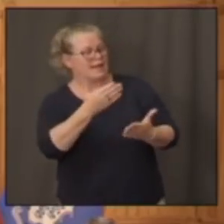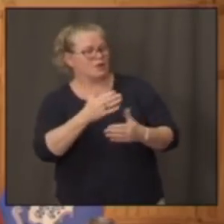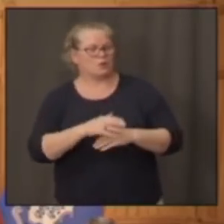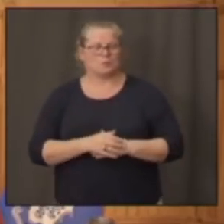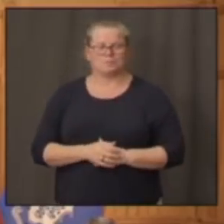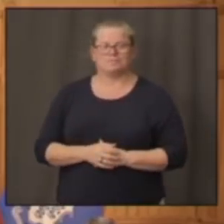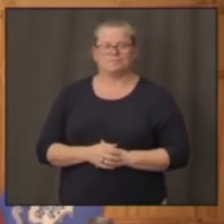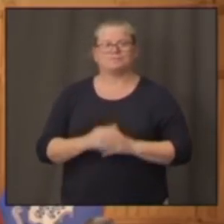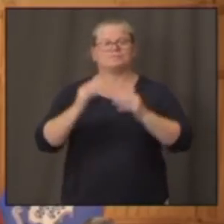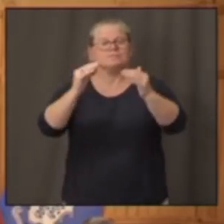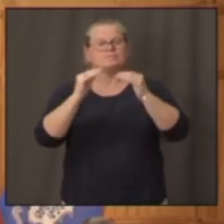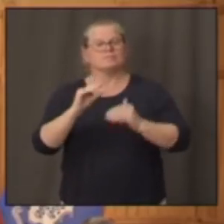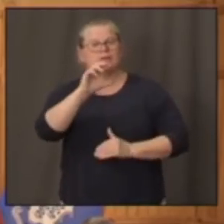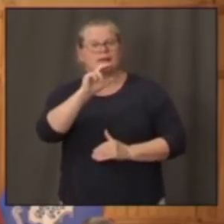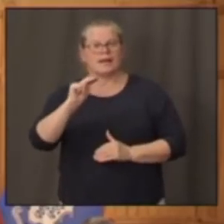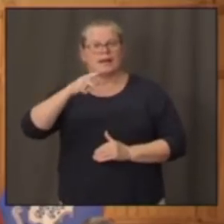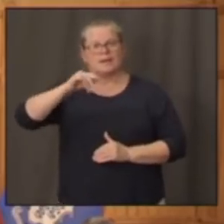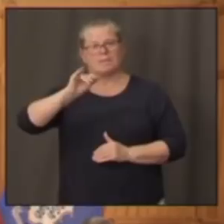Connecticut Public Media.